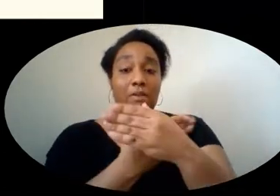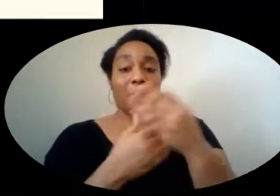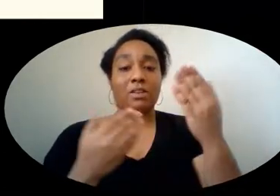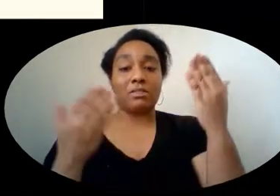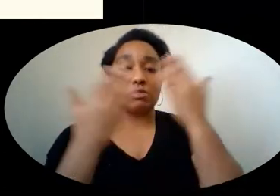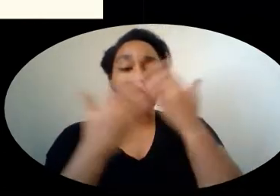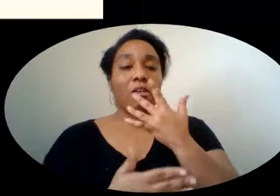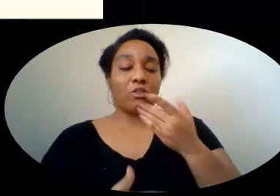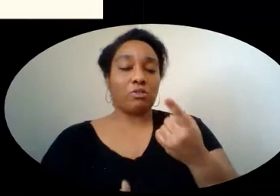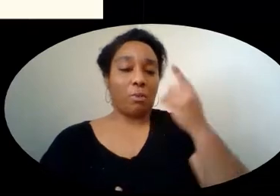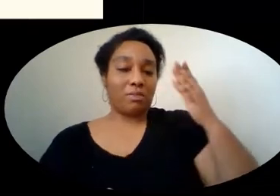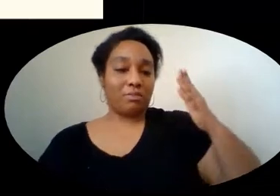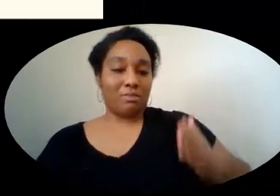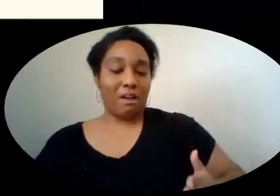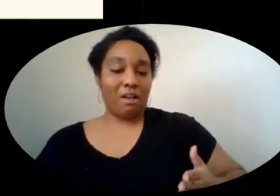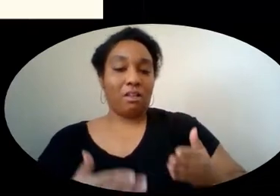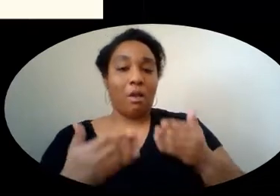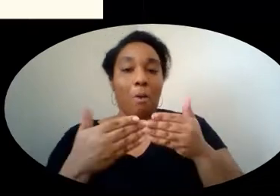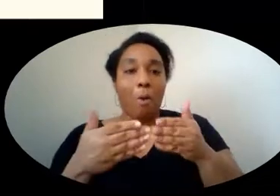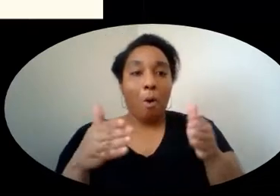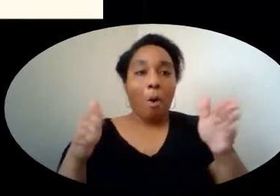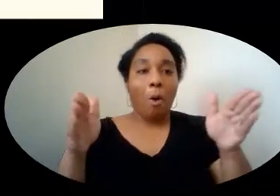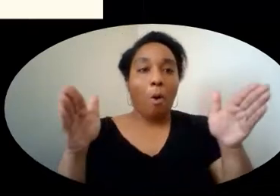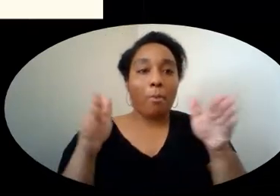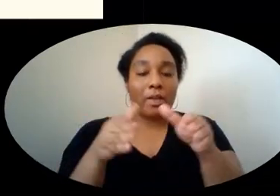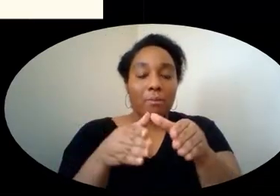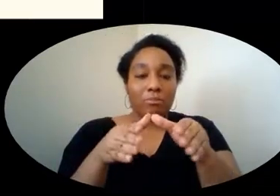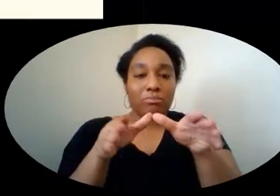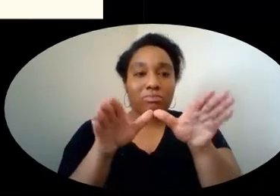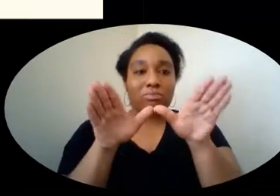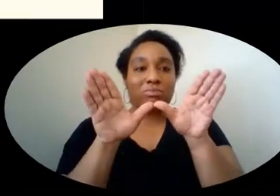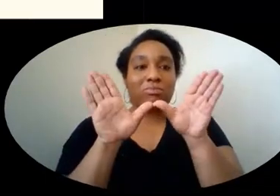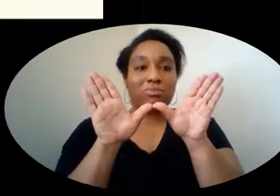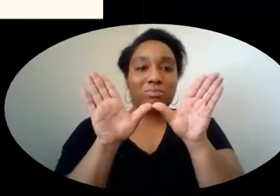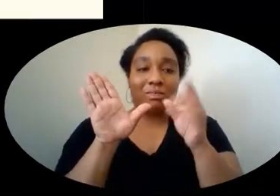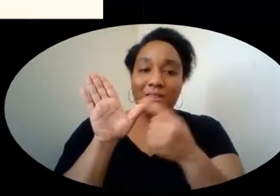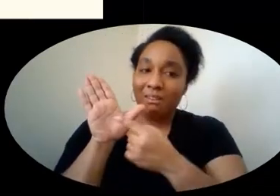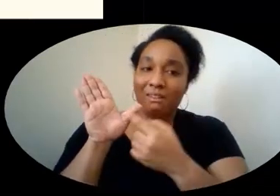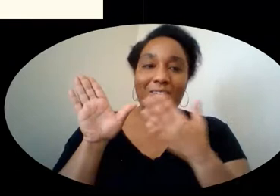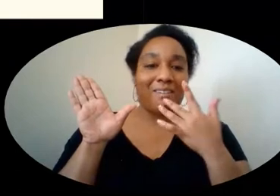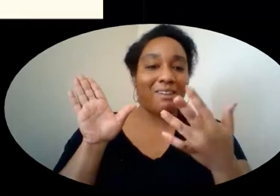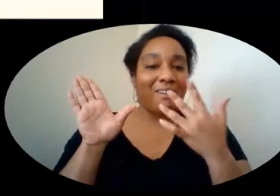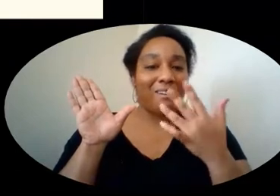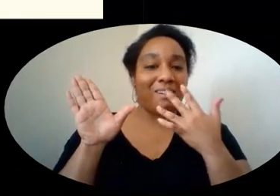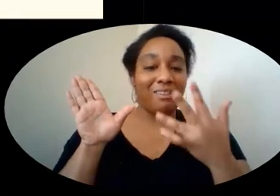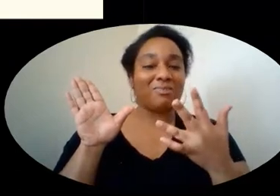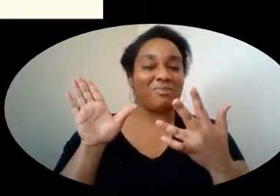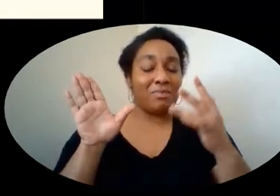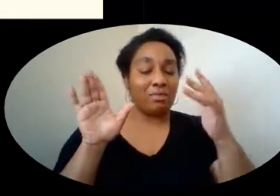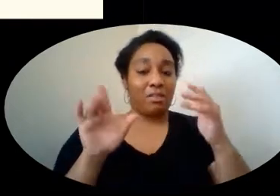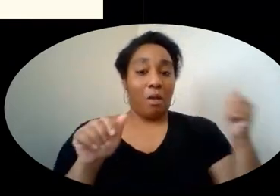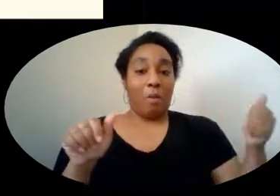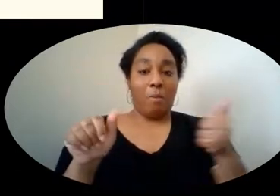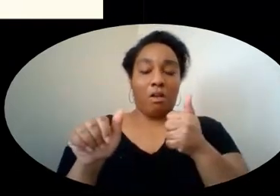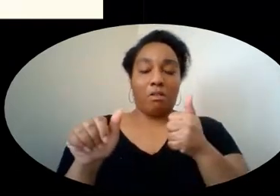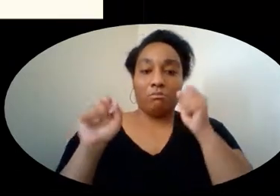colors on one side, but when they open their wings, they're really colorful. This surprises